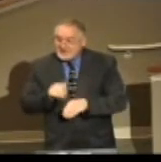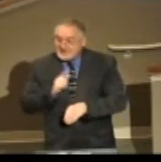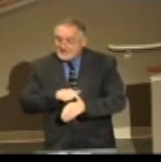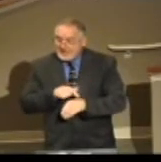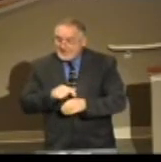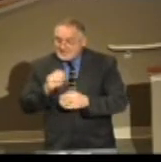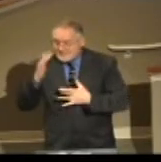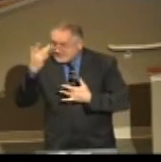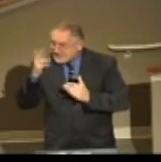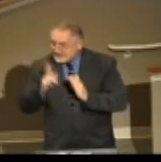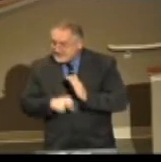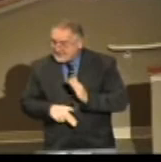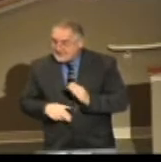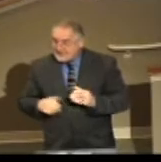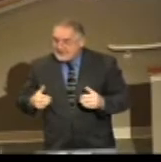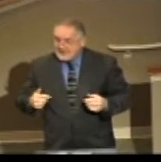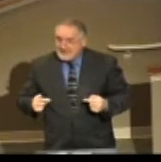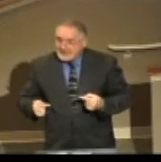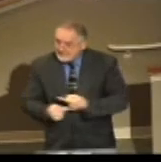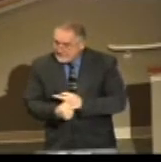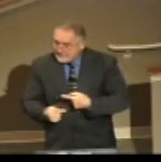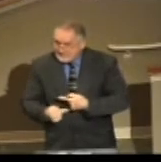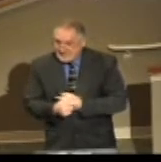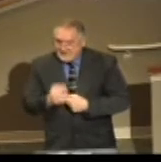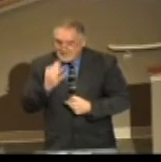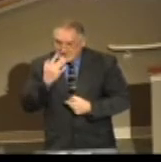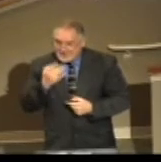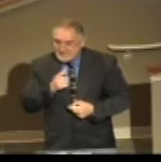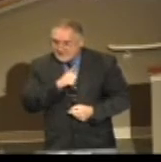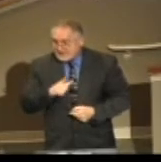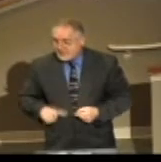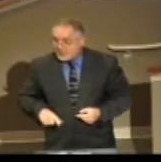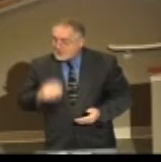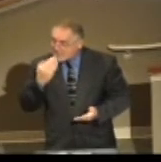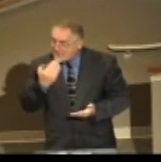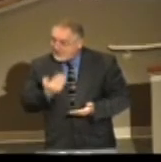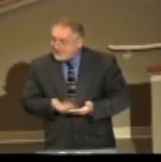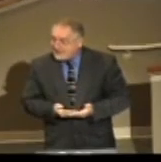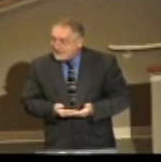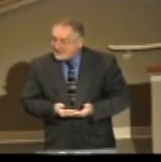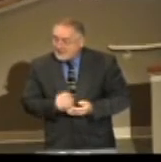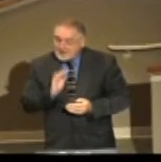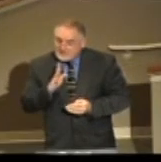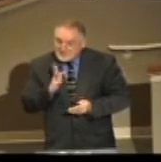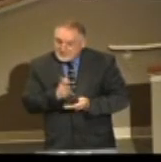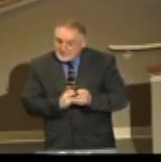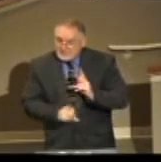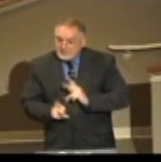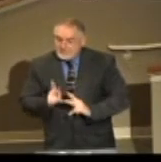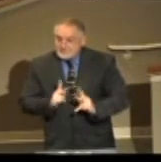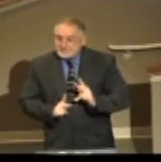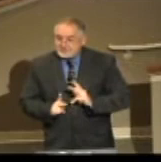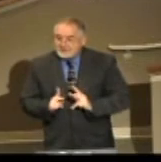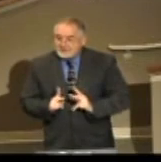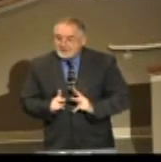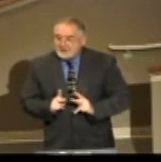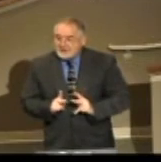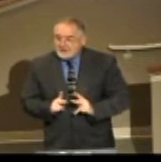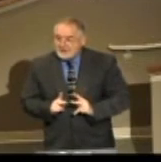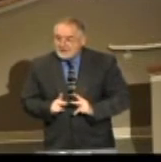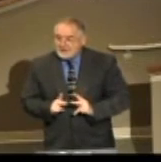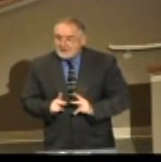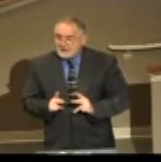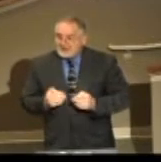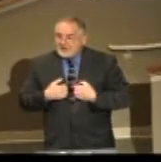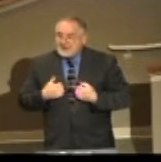you've found the Lord is good. You've tasted the Lord is good. I'm speaking to some this morning that with a new